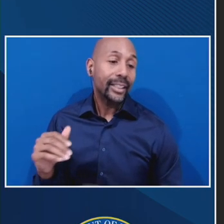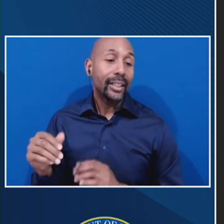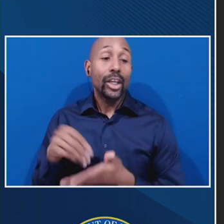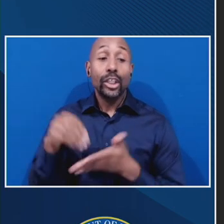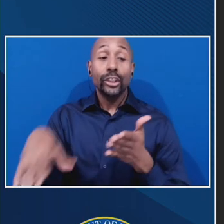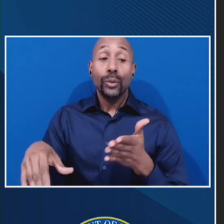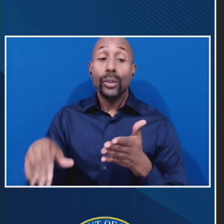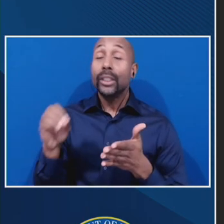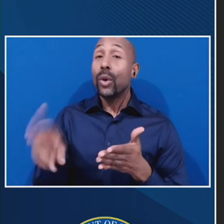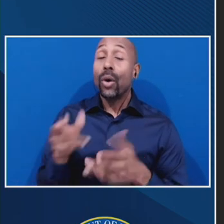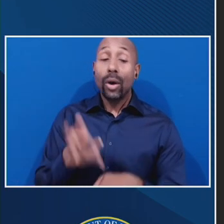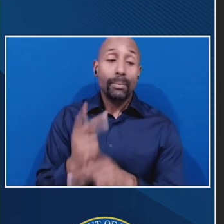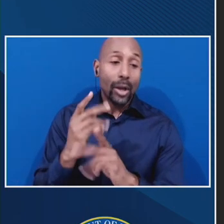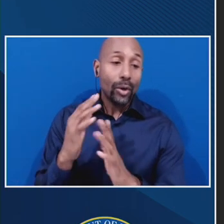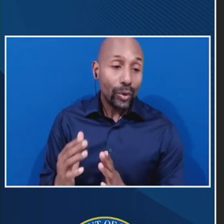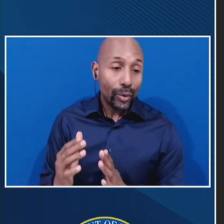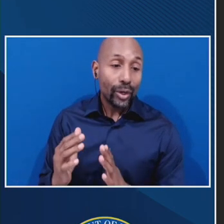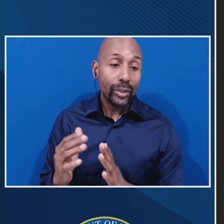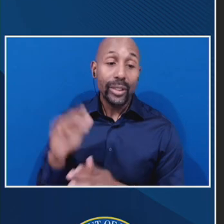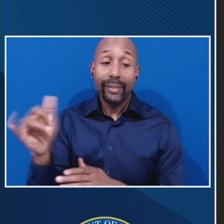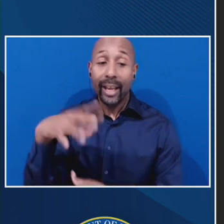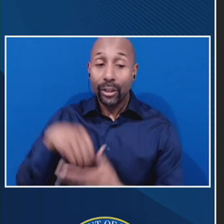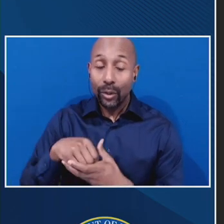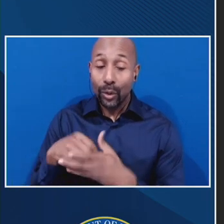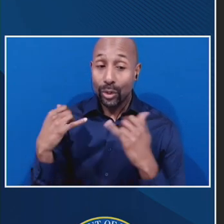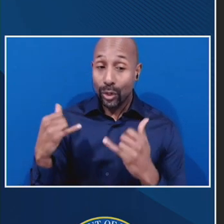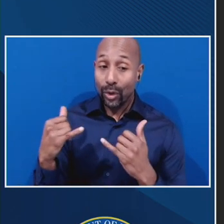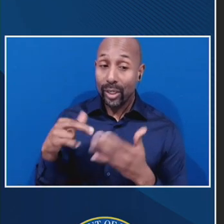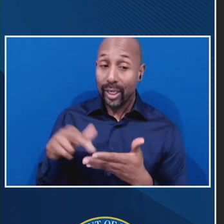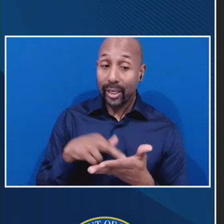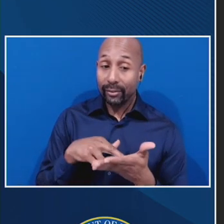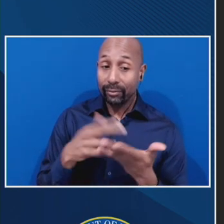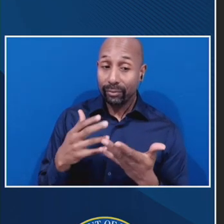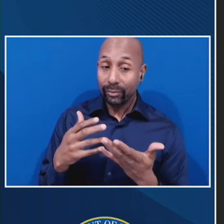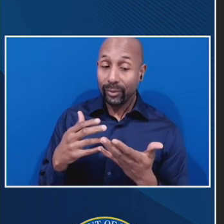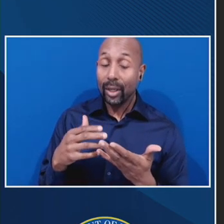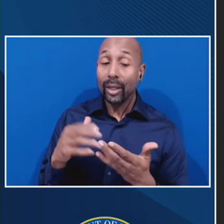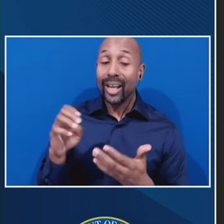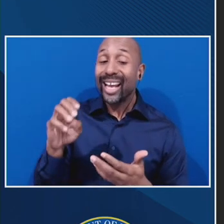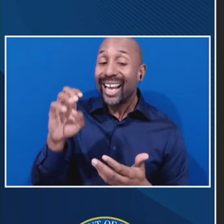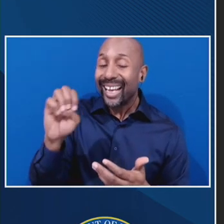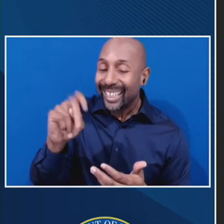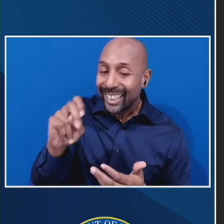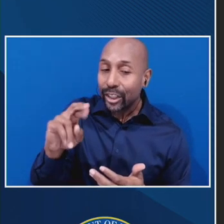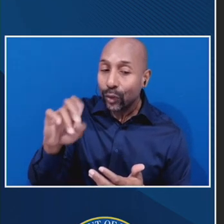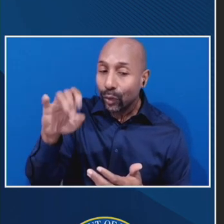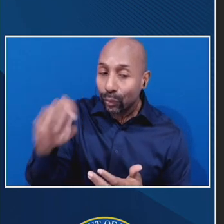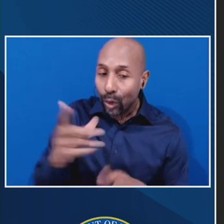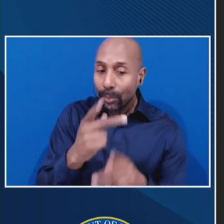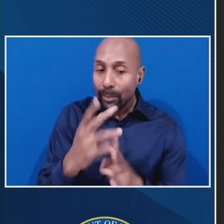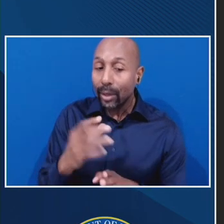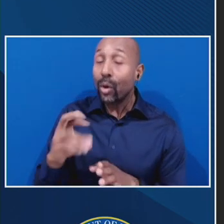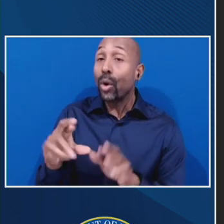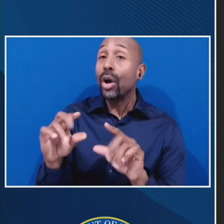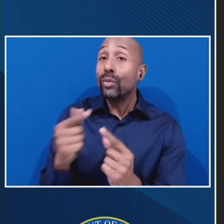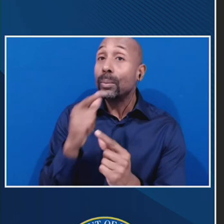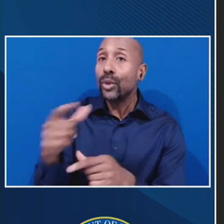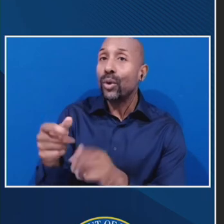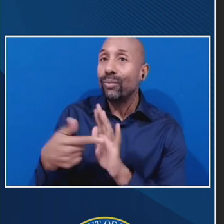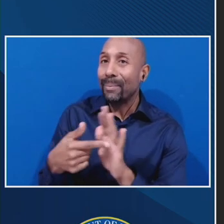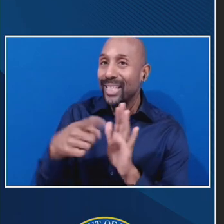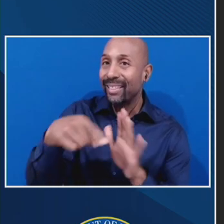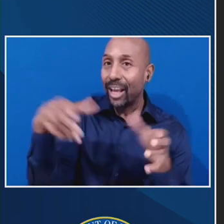or borrowers, including currently enrolled borrowers or groups representing them. Our primary there is Jessica